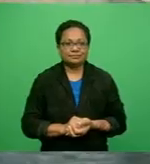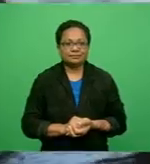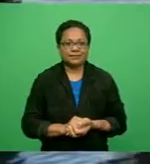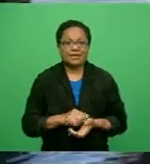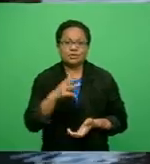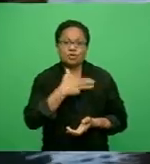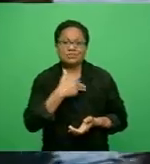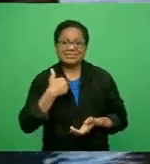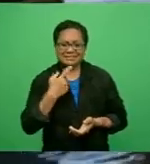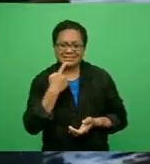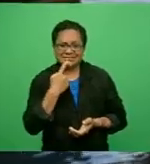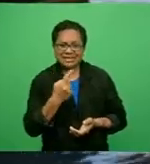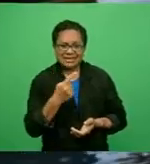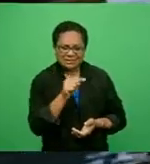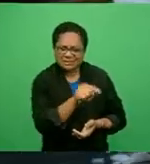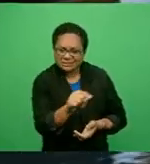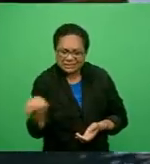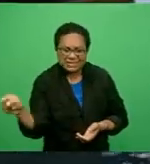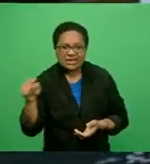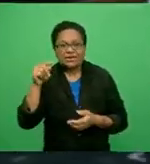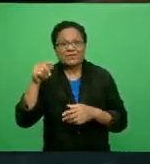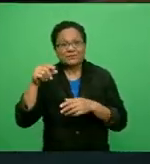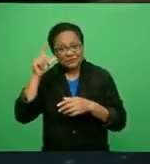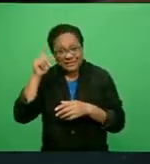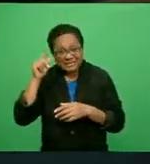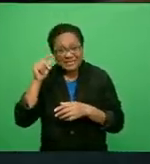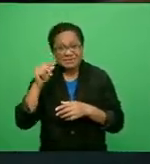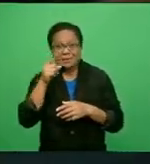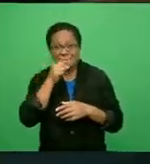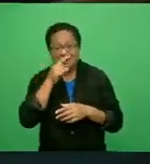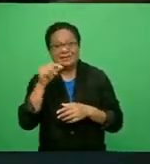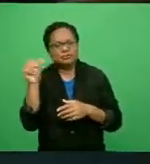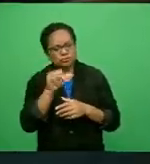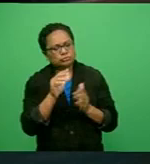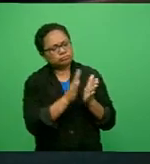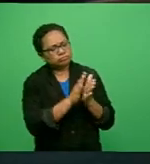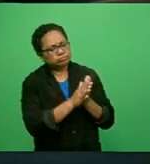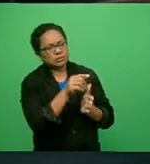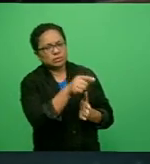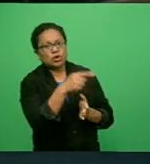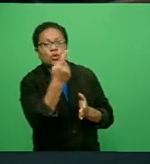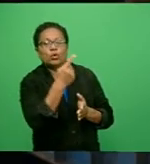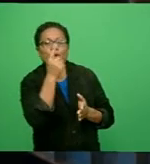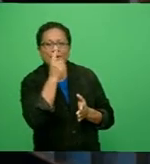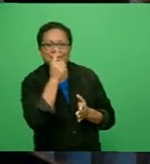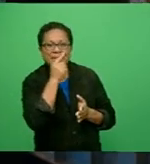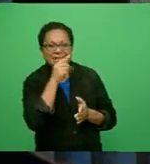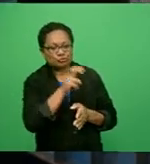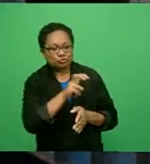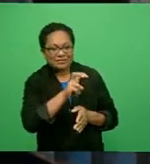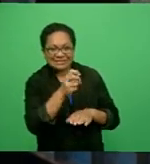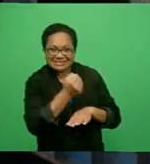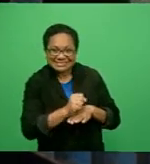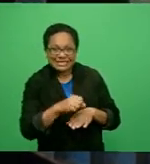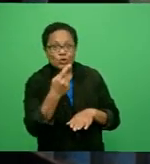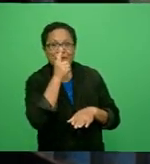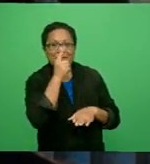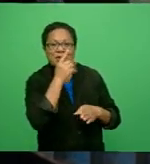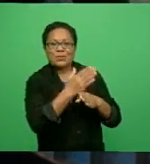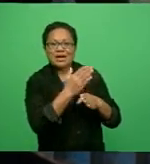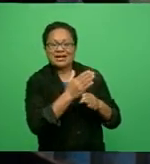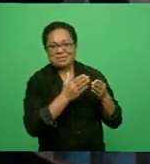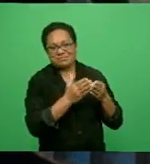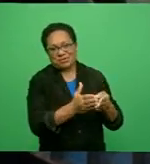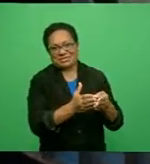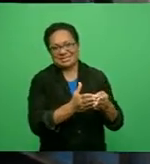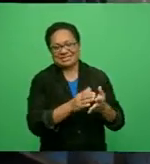is calling on Fijians to command the work and sacrifices made by seafarers and ship workers. As we chart our